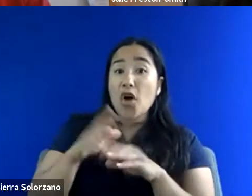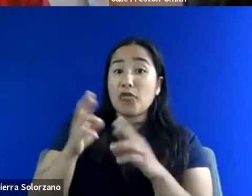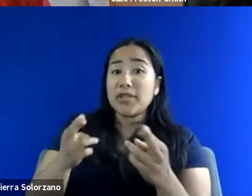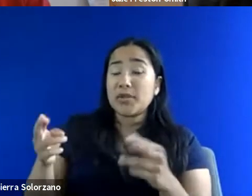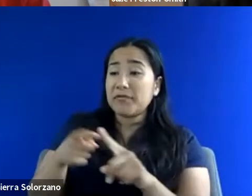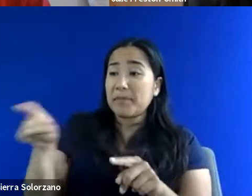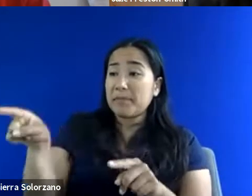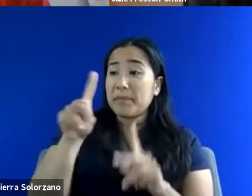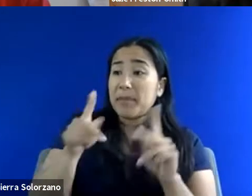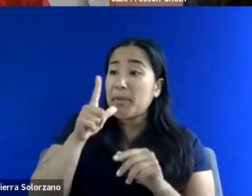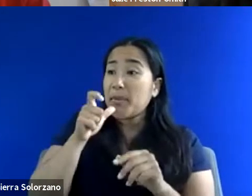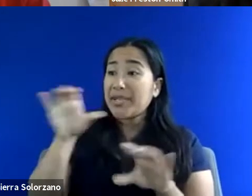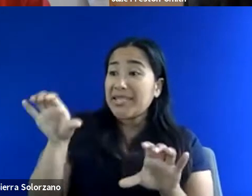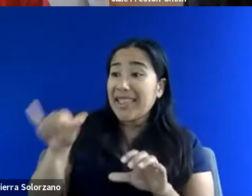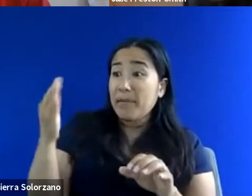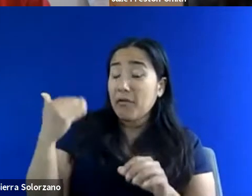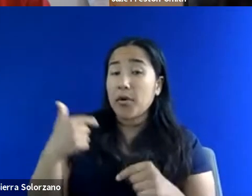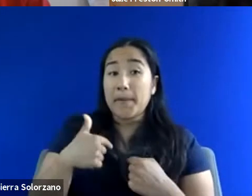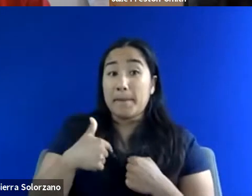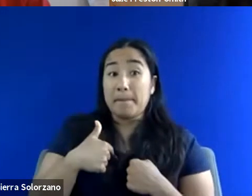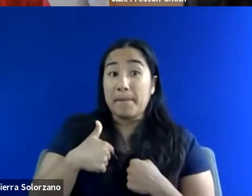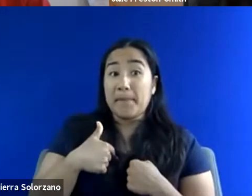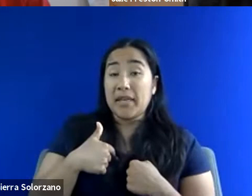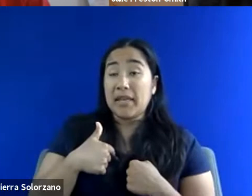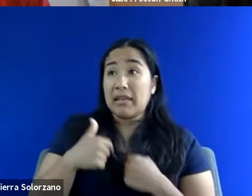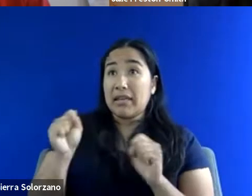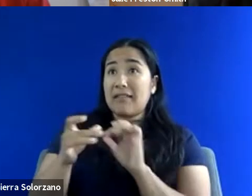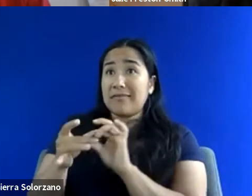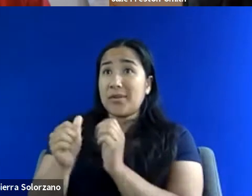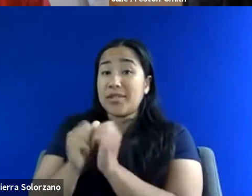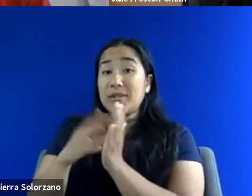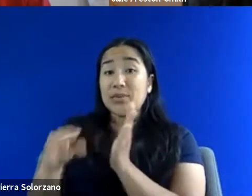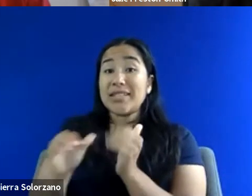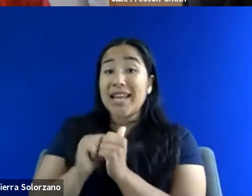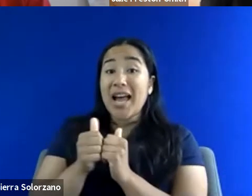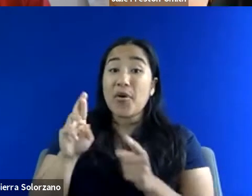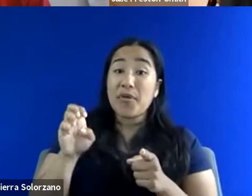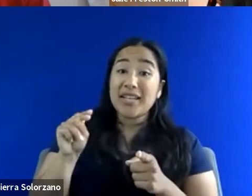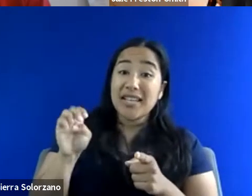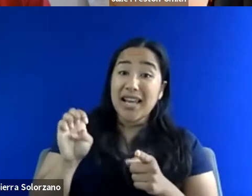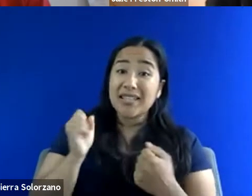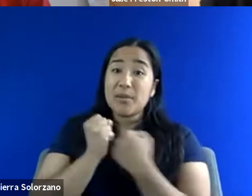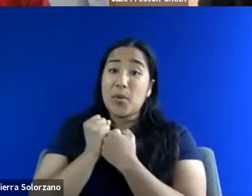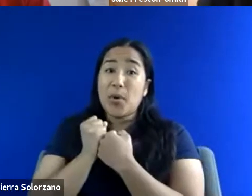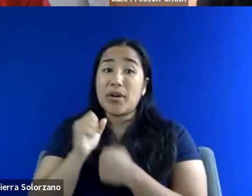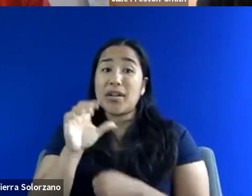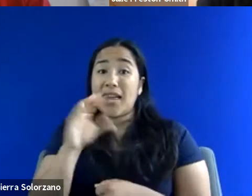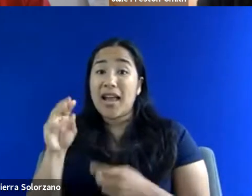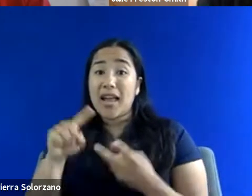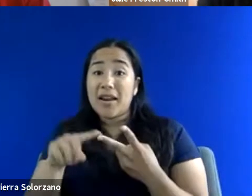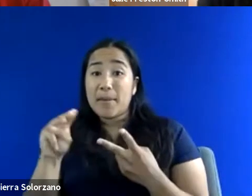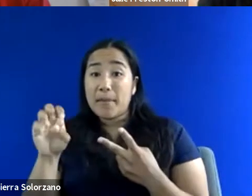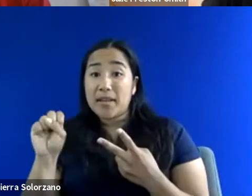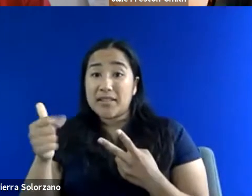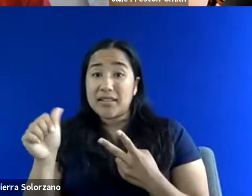reasons why I'm able to connect so well with my students is because I have had the support of Renee and then also Ms. Gamboa. They've been doing